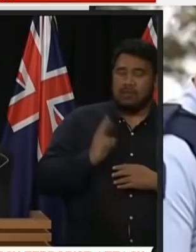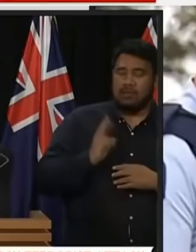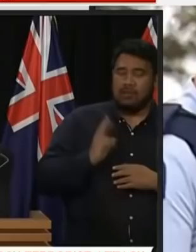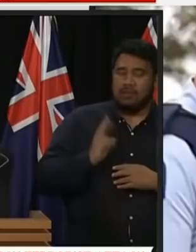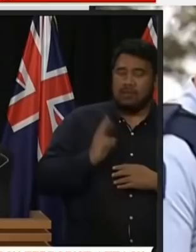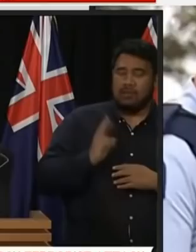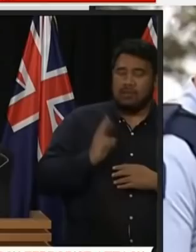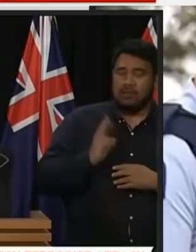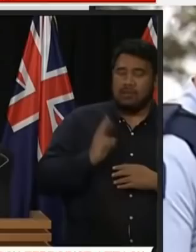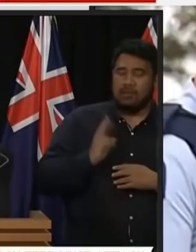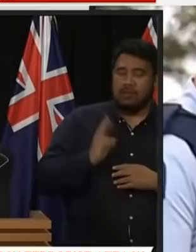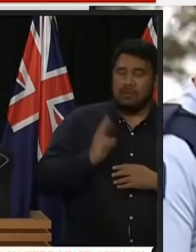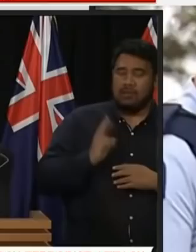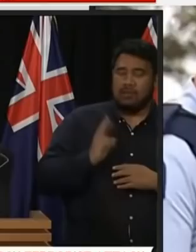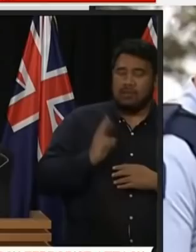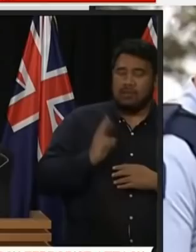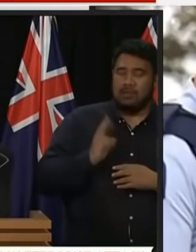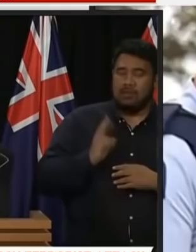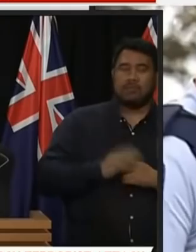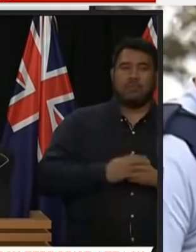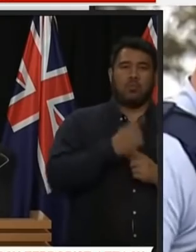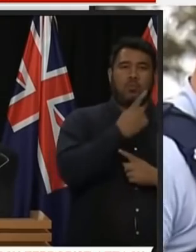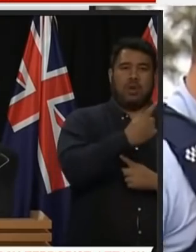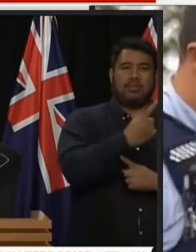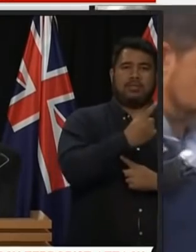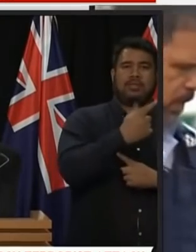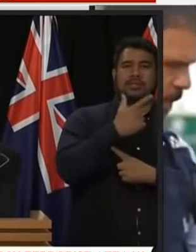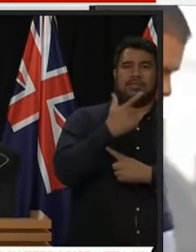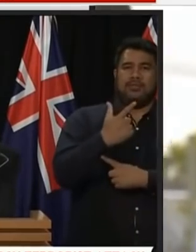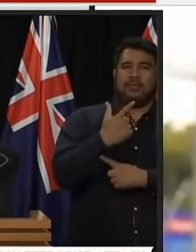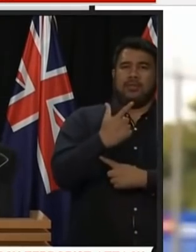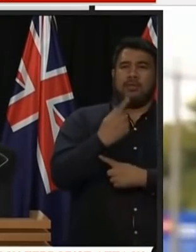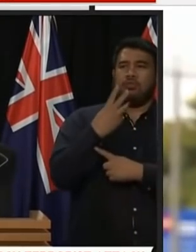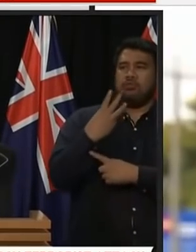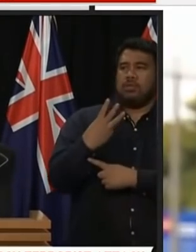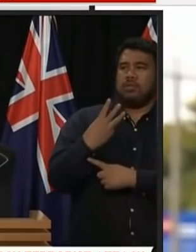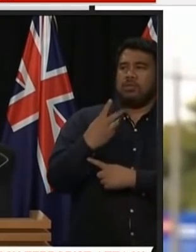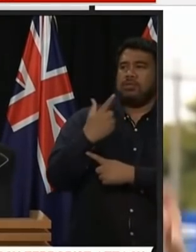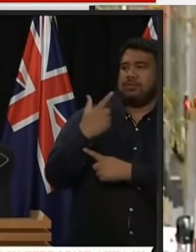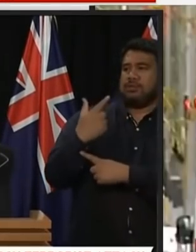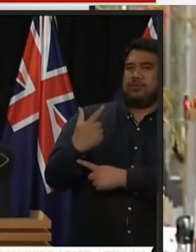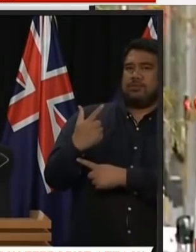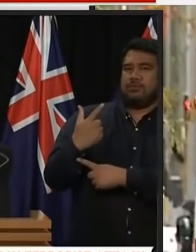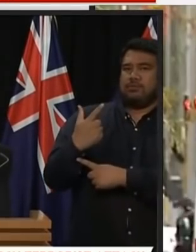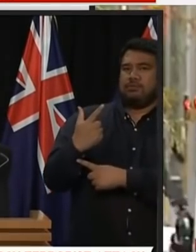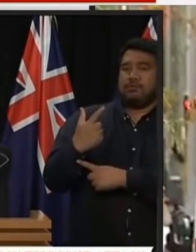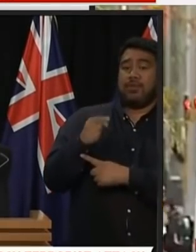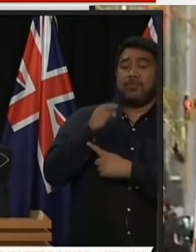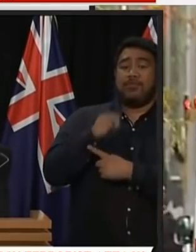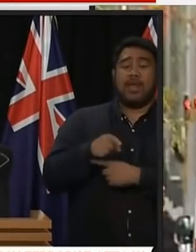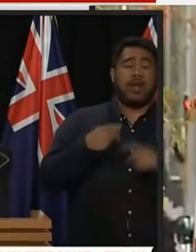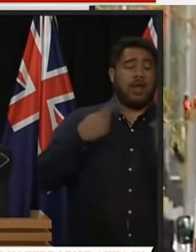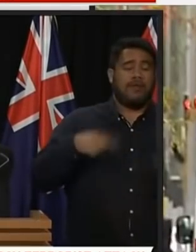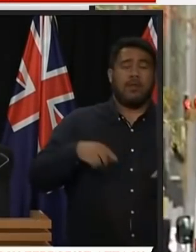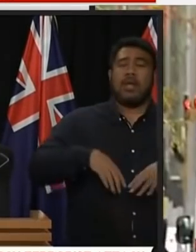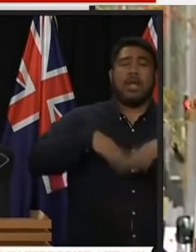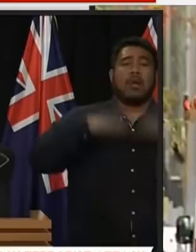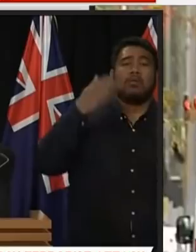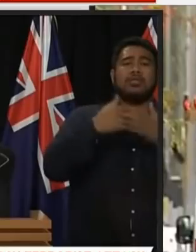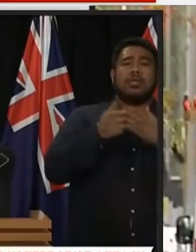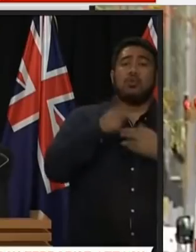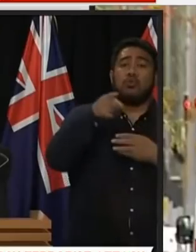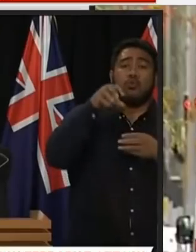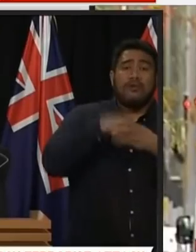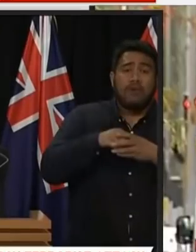talk to the hand seven three seven and that line is available to anyone whether they've been directly